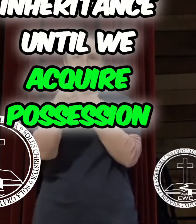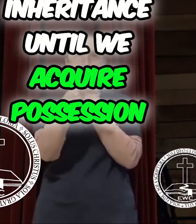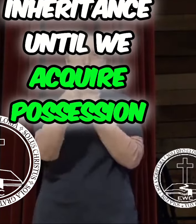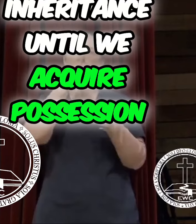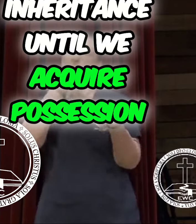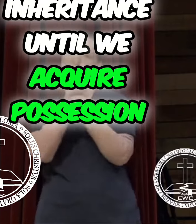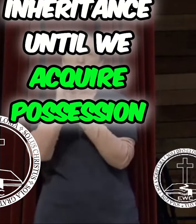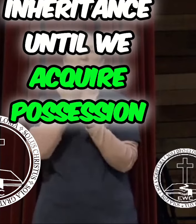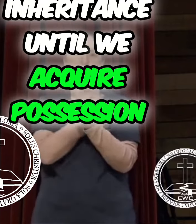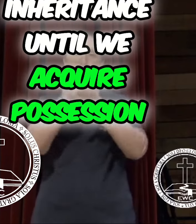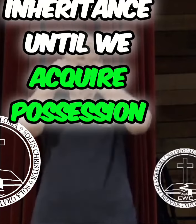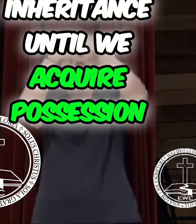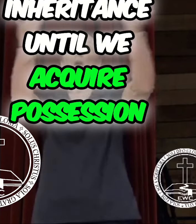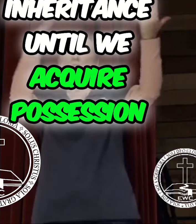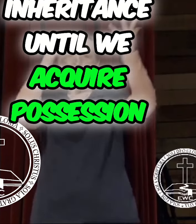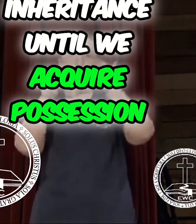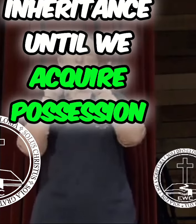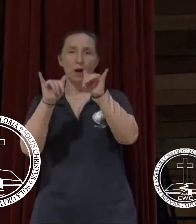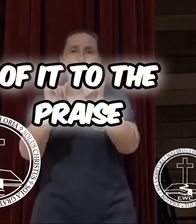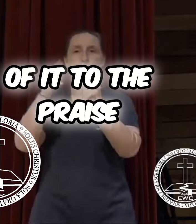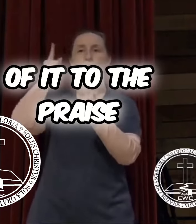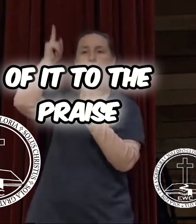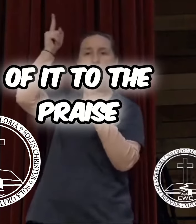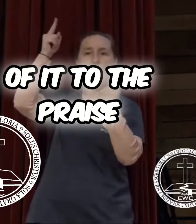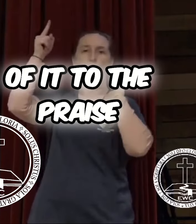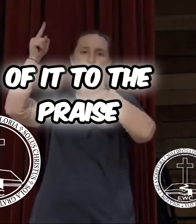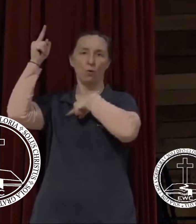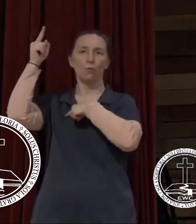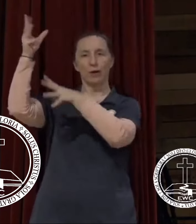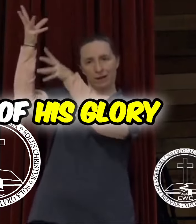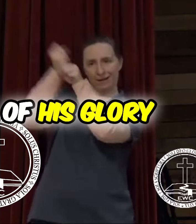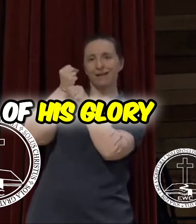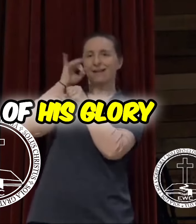our inheritance, until we acquire possession of it, to the praise of his glory.